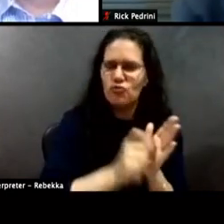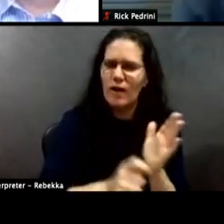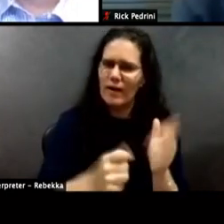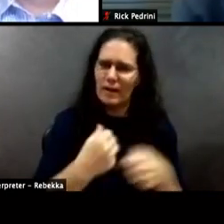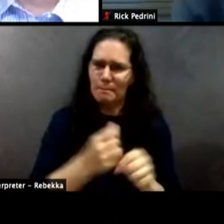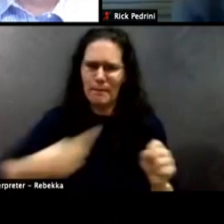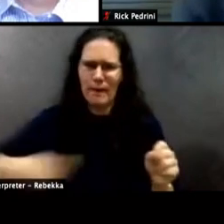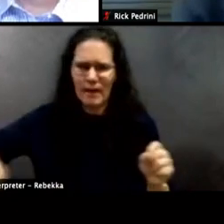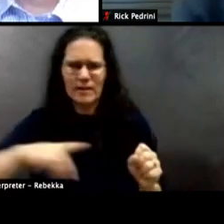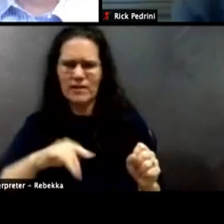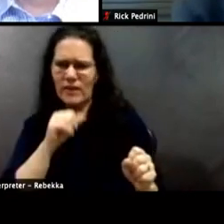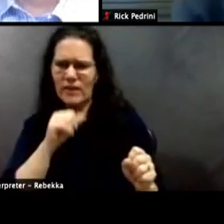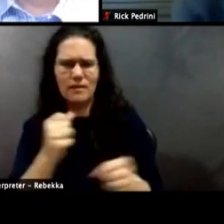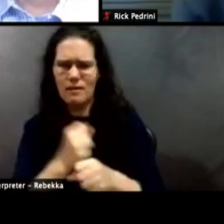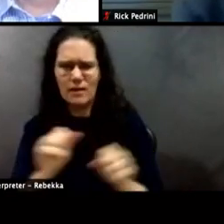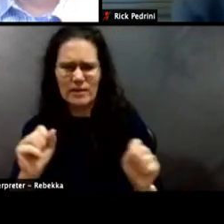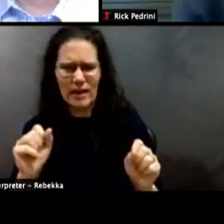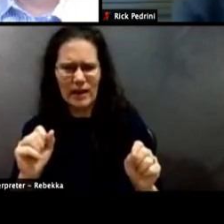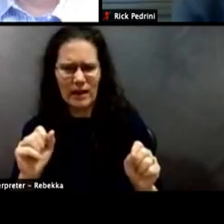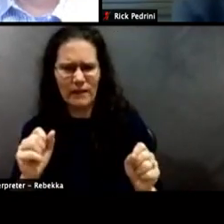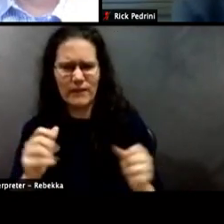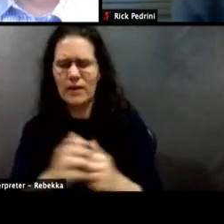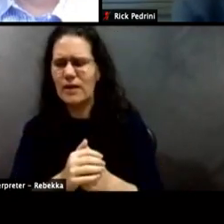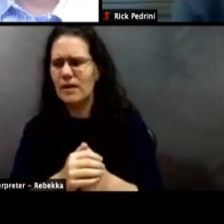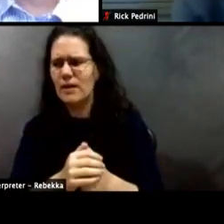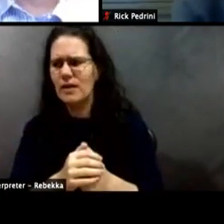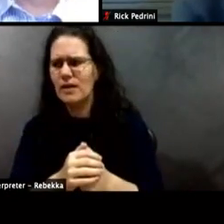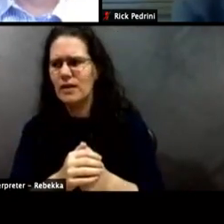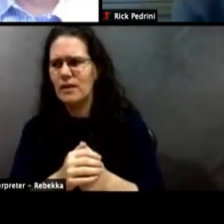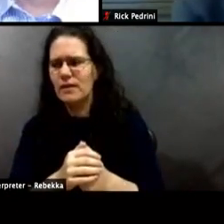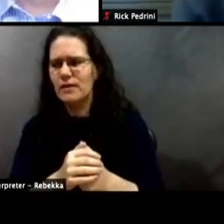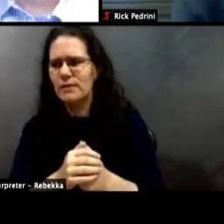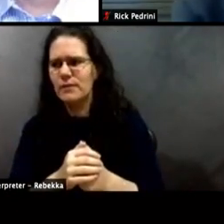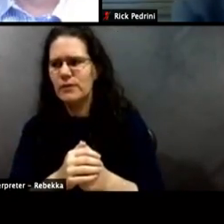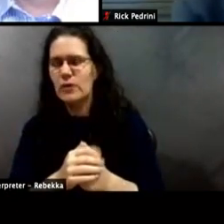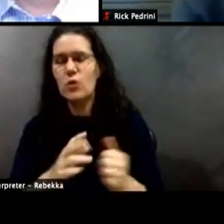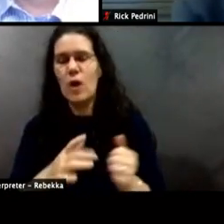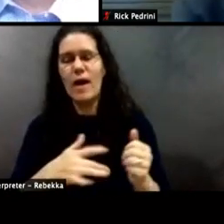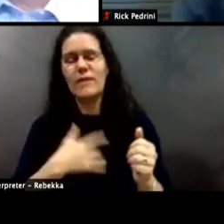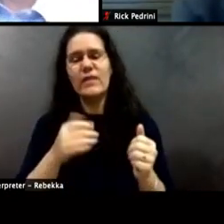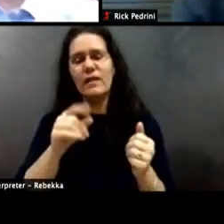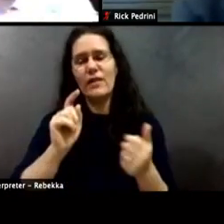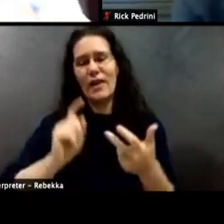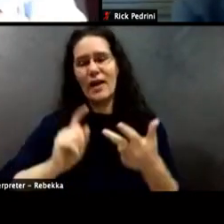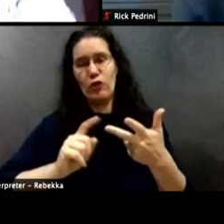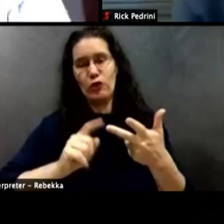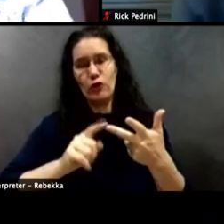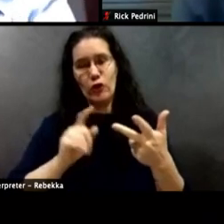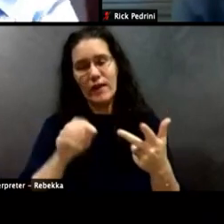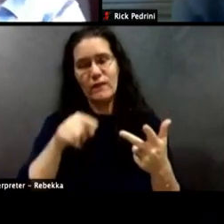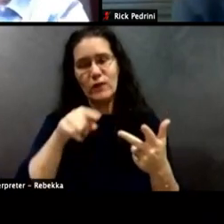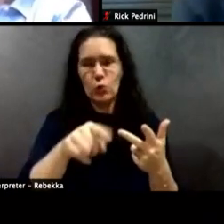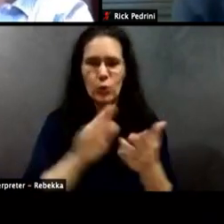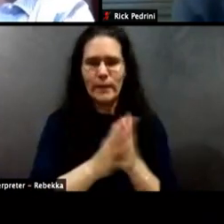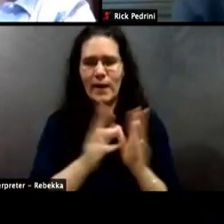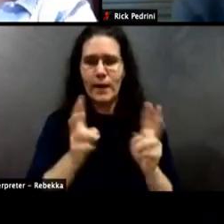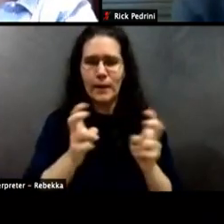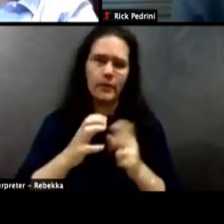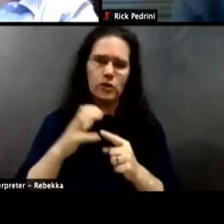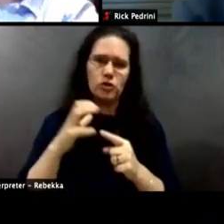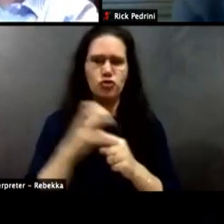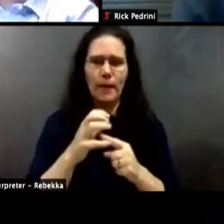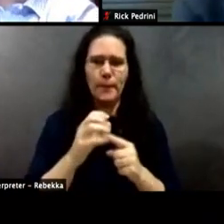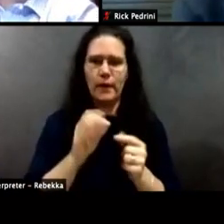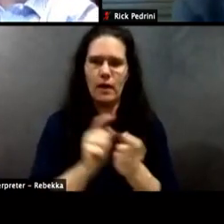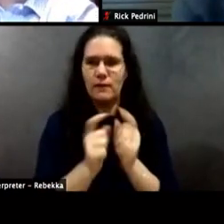I find that last option of you kind of becoming this this this agent of change, this champion of change. I find that